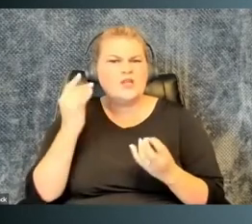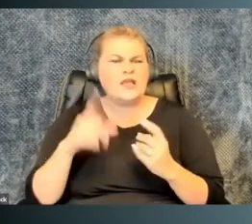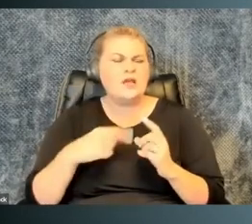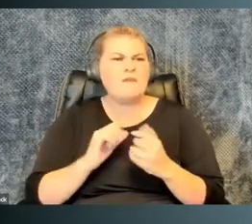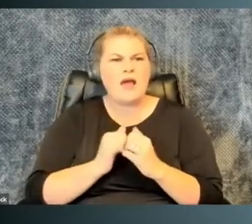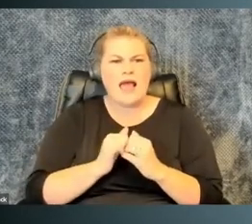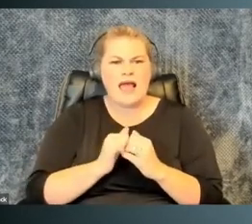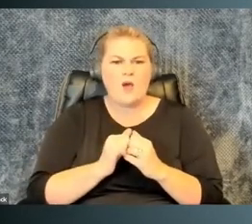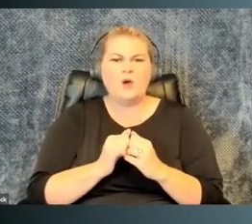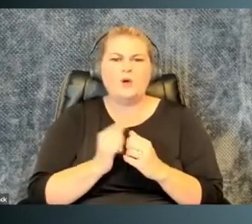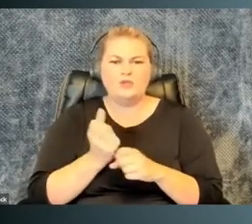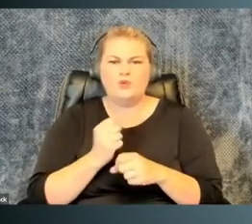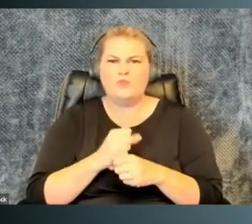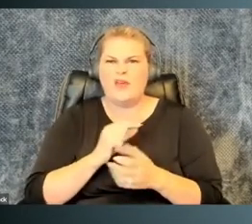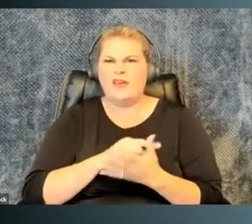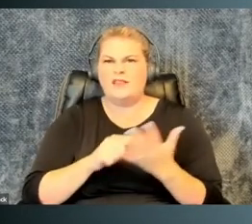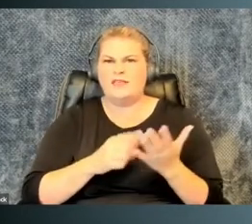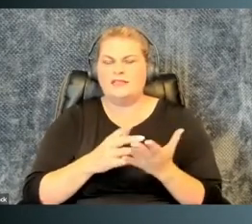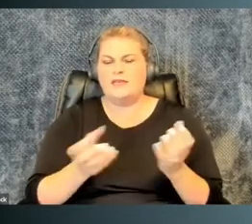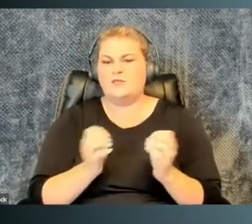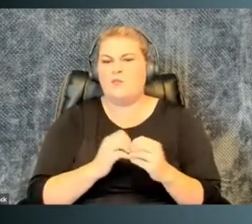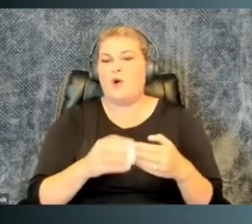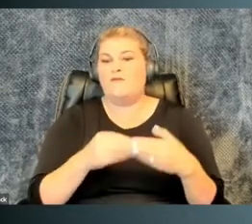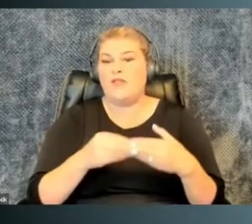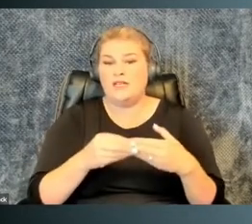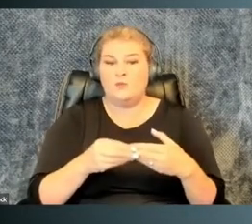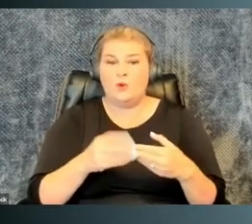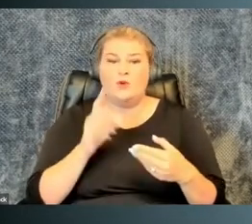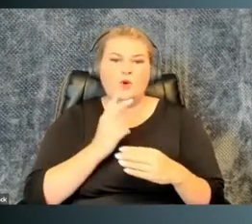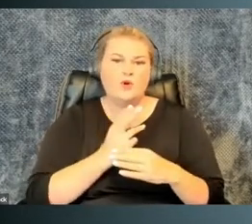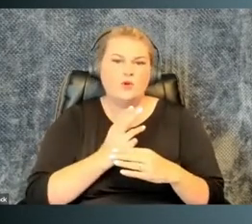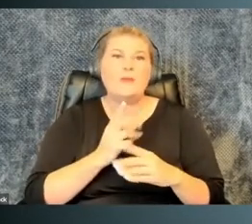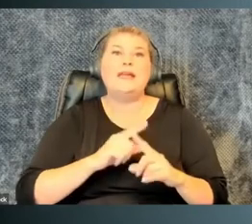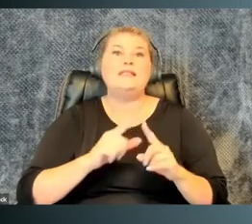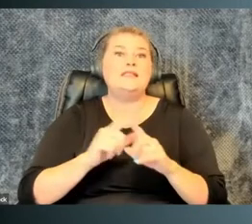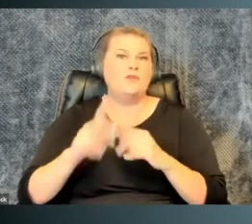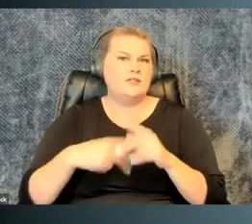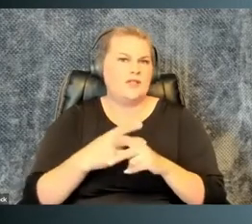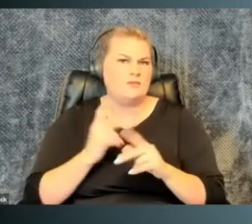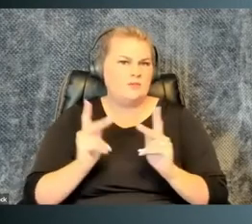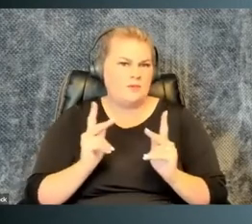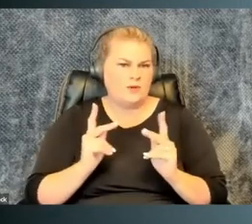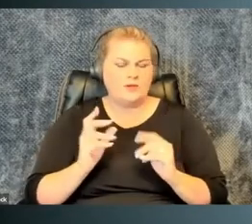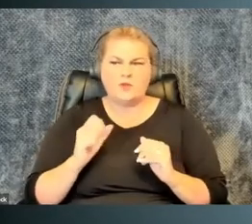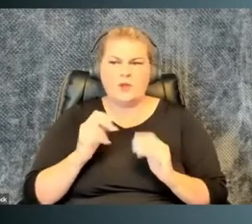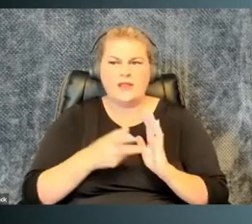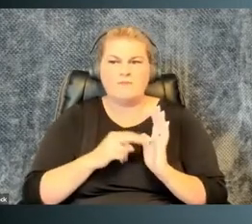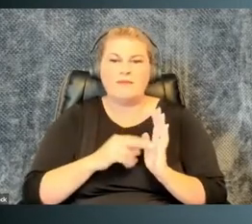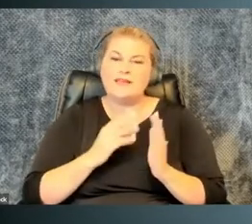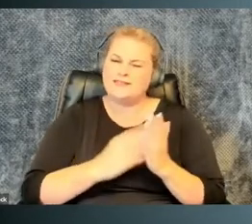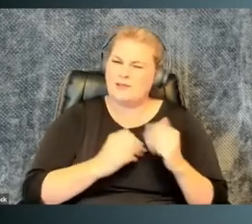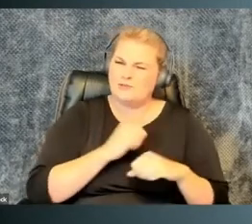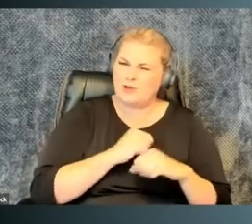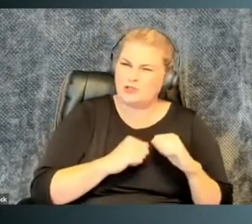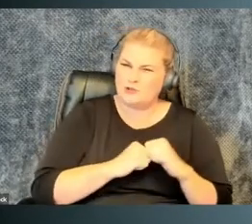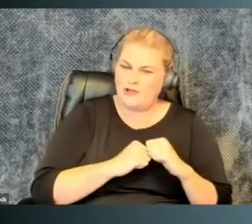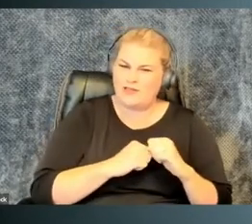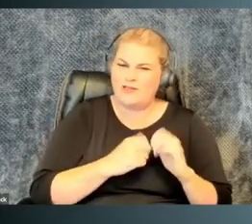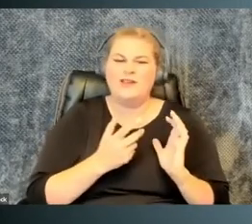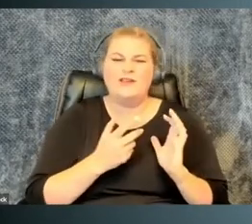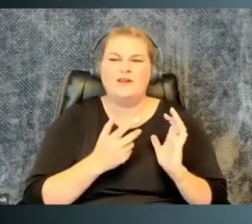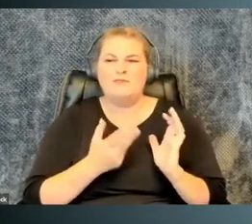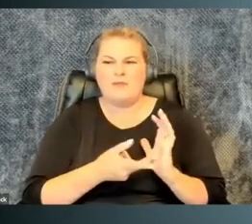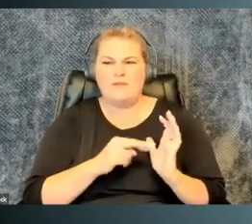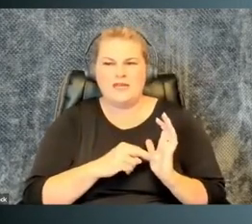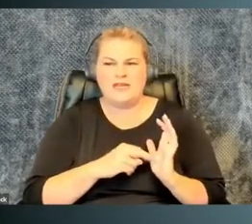have work on a project, we should think about how to make these things more flexible for use by different types of people. That means some